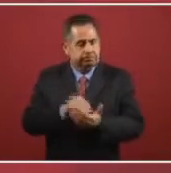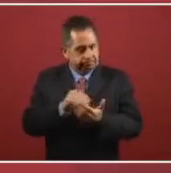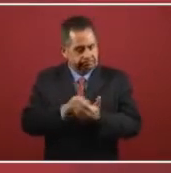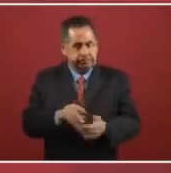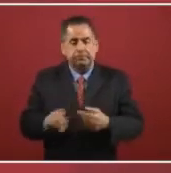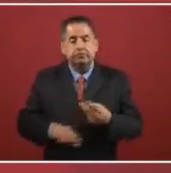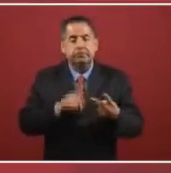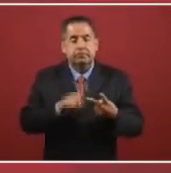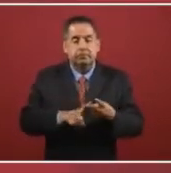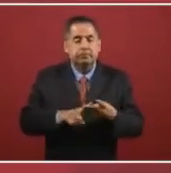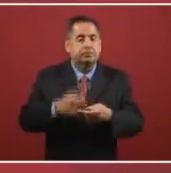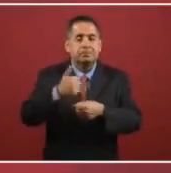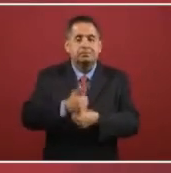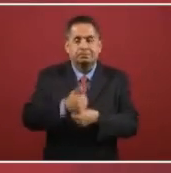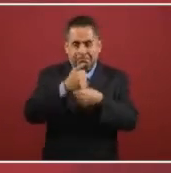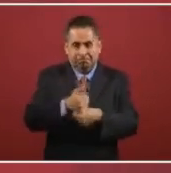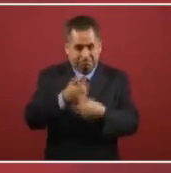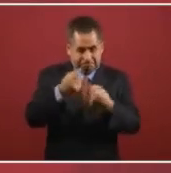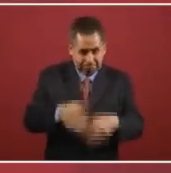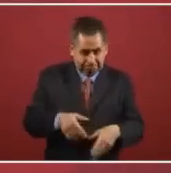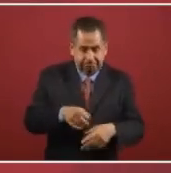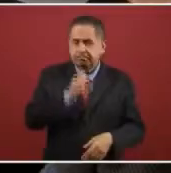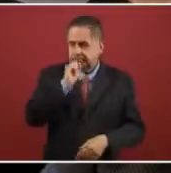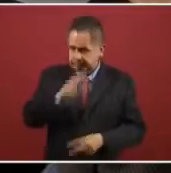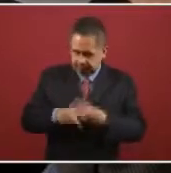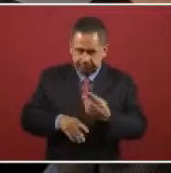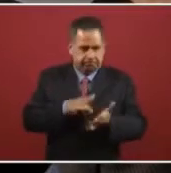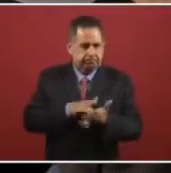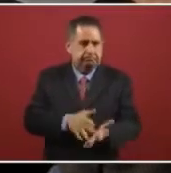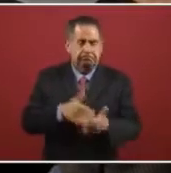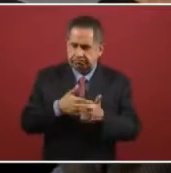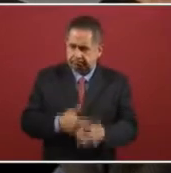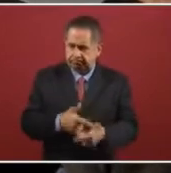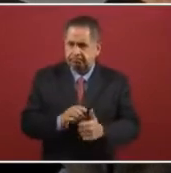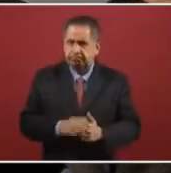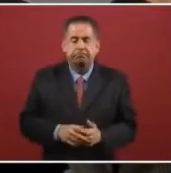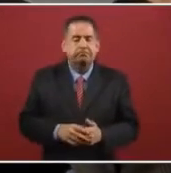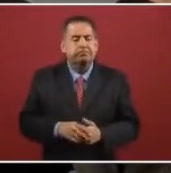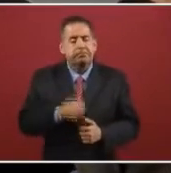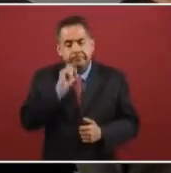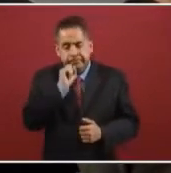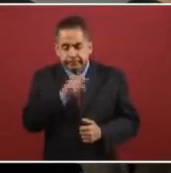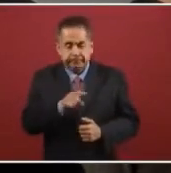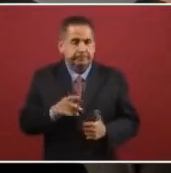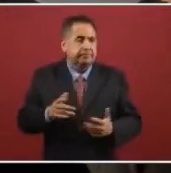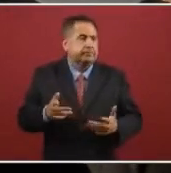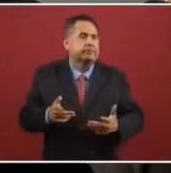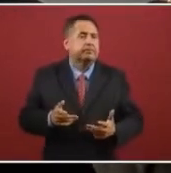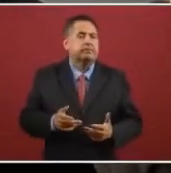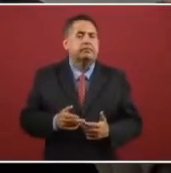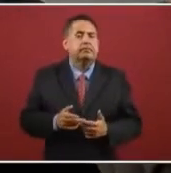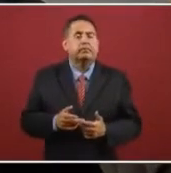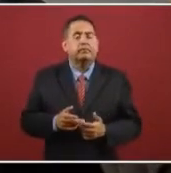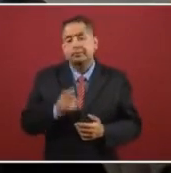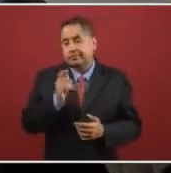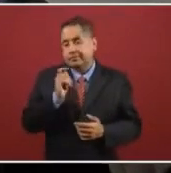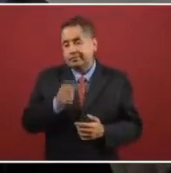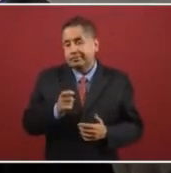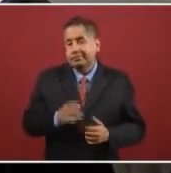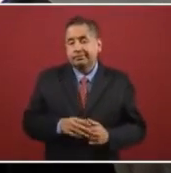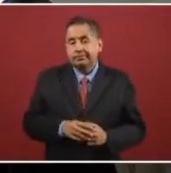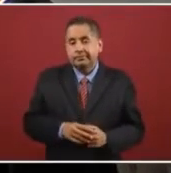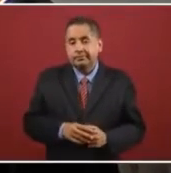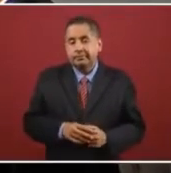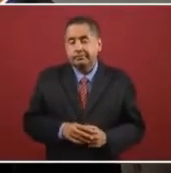we're not, we're not going to stop supporting the victims of violence. We're going to resolve the problem